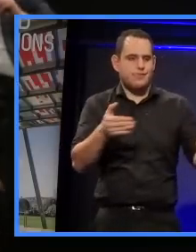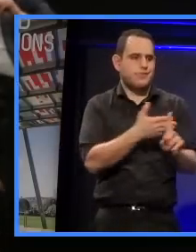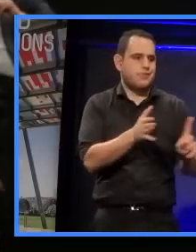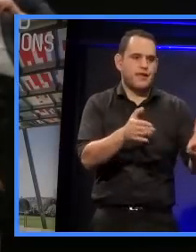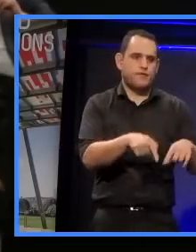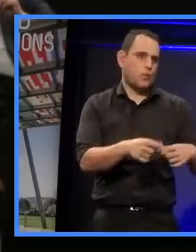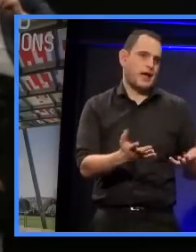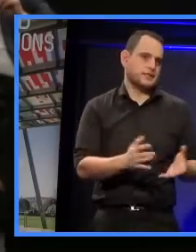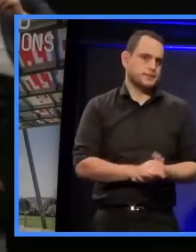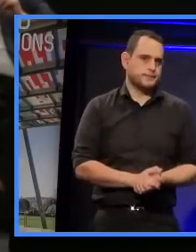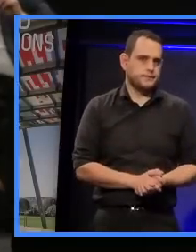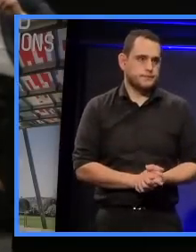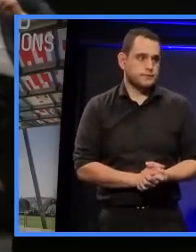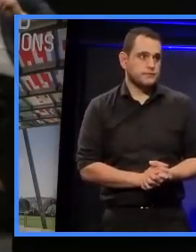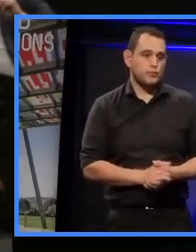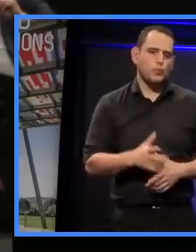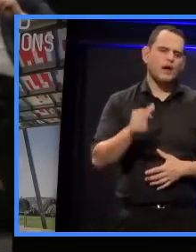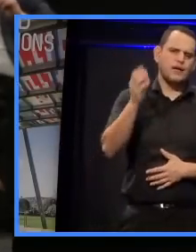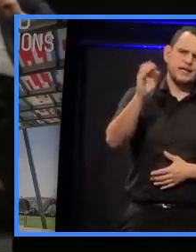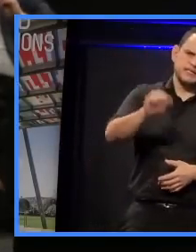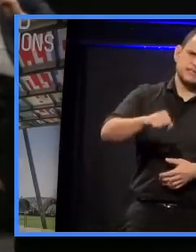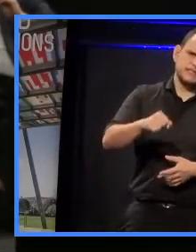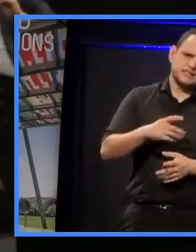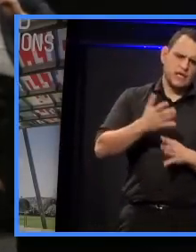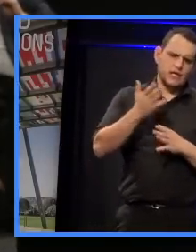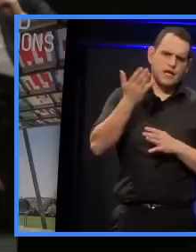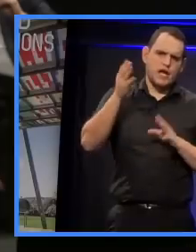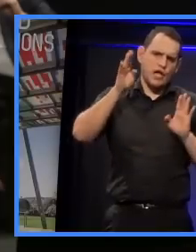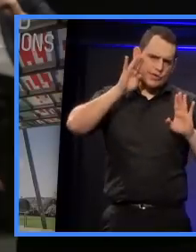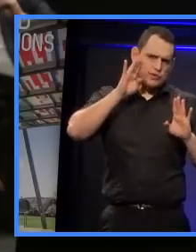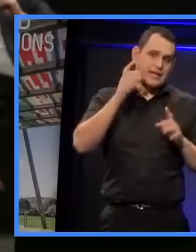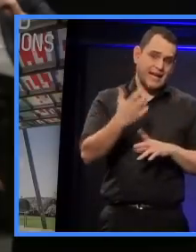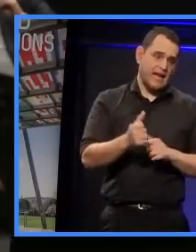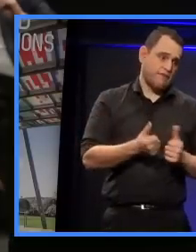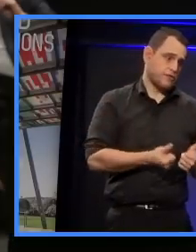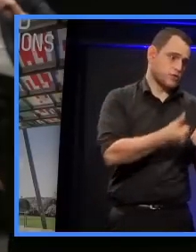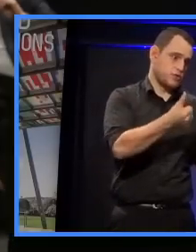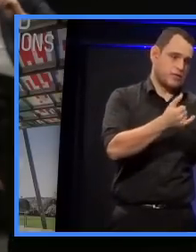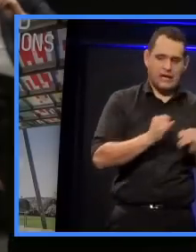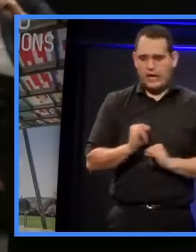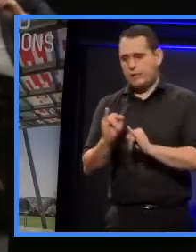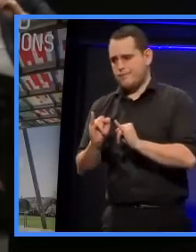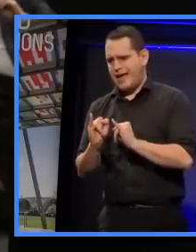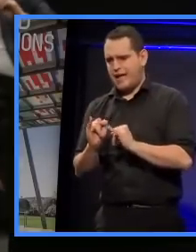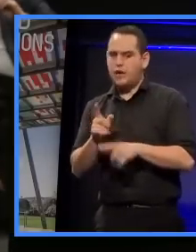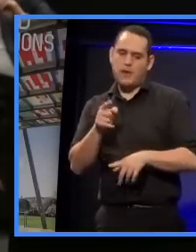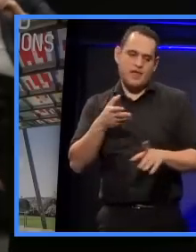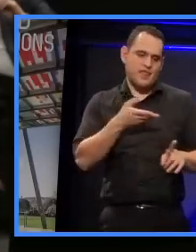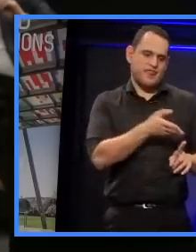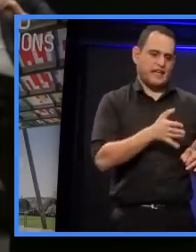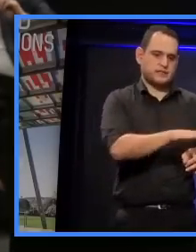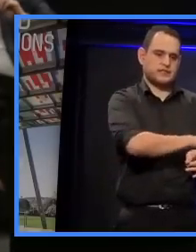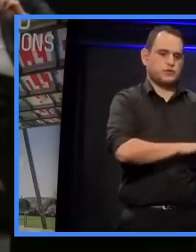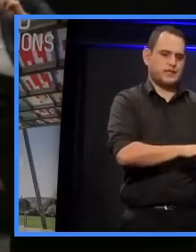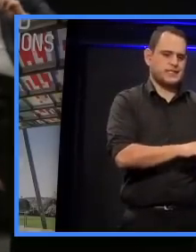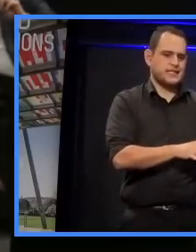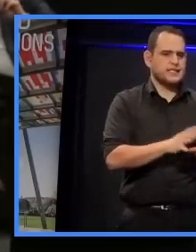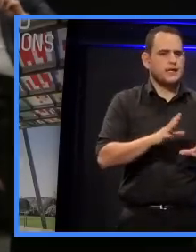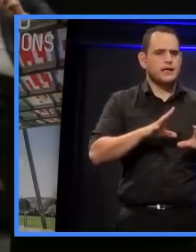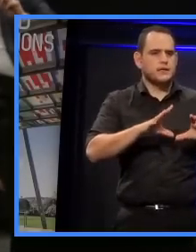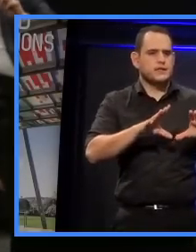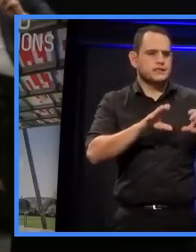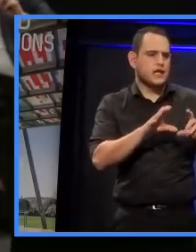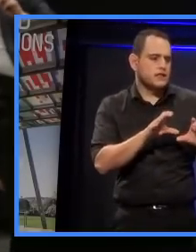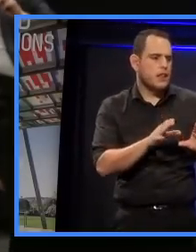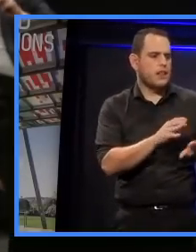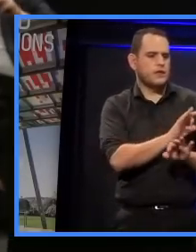method. Sorry, there is a right and wrong in good and acoustics and bad acoustics. on this particular issue, it's a subtle one that you can do